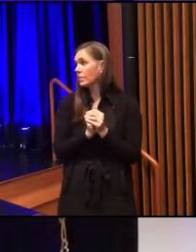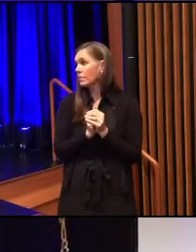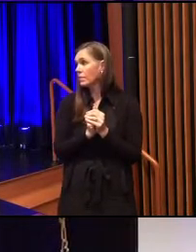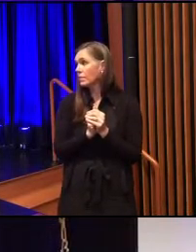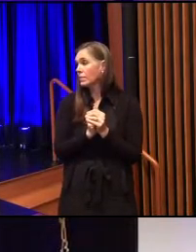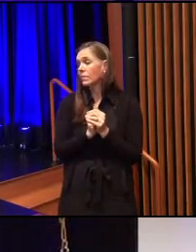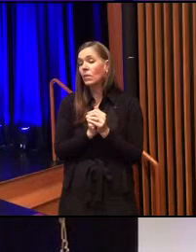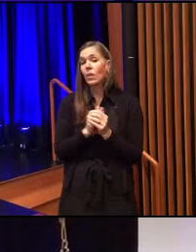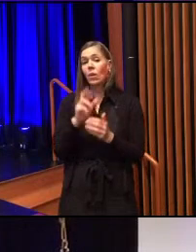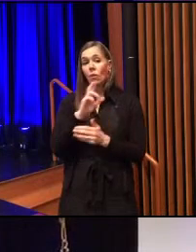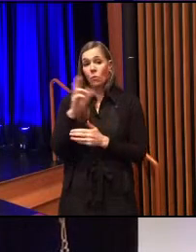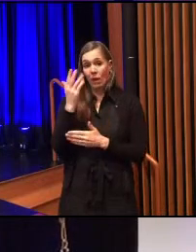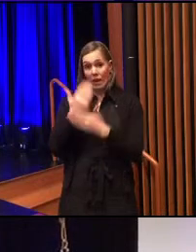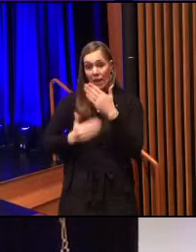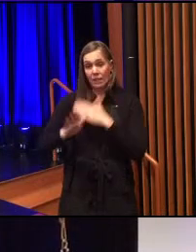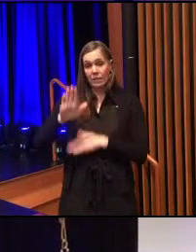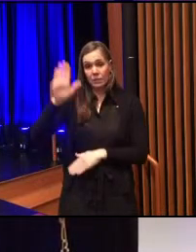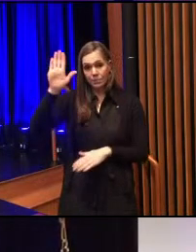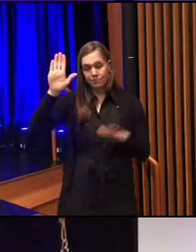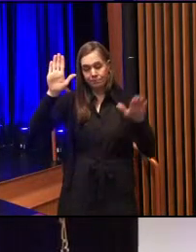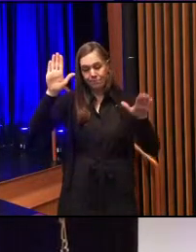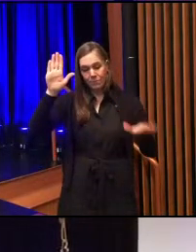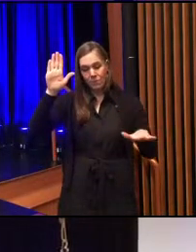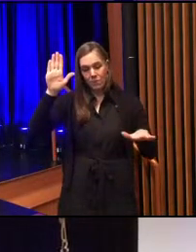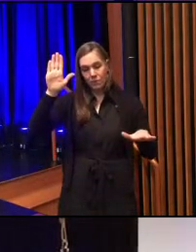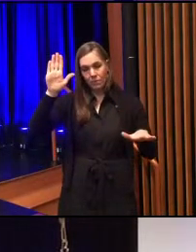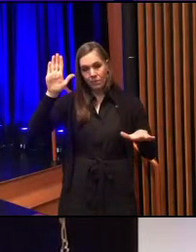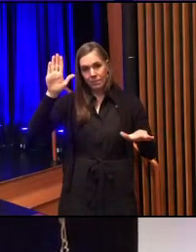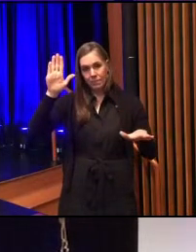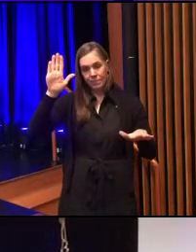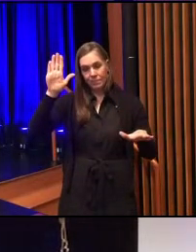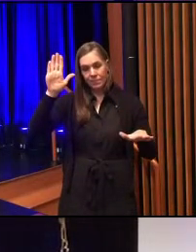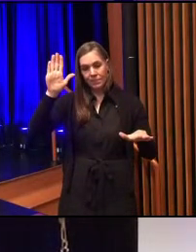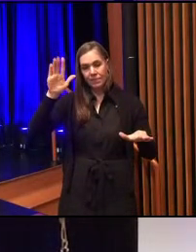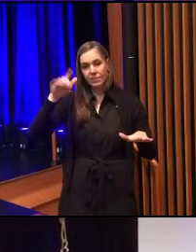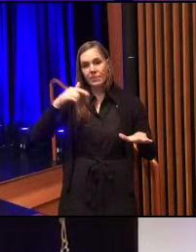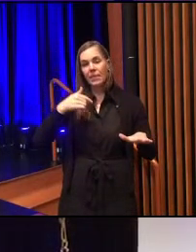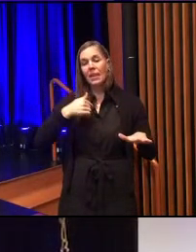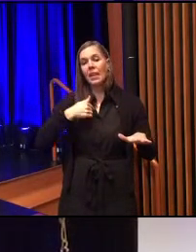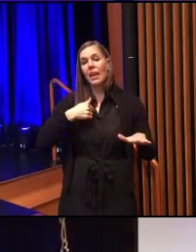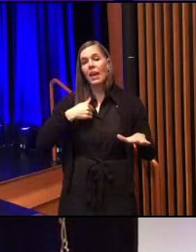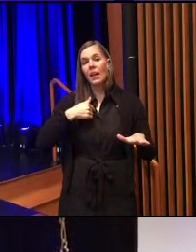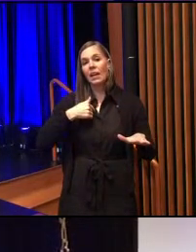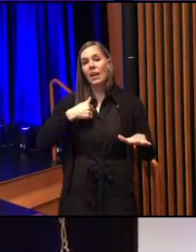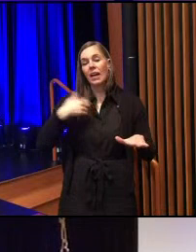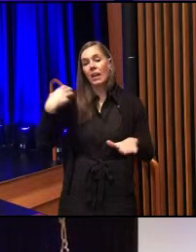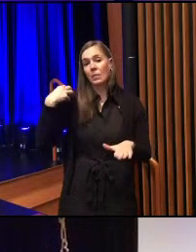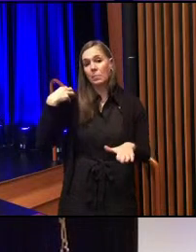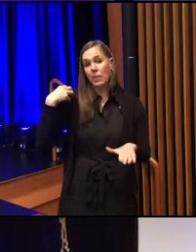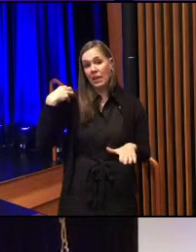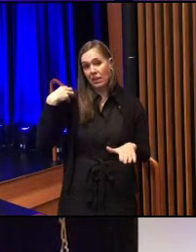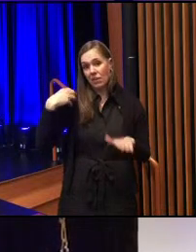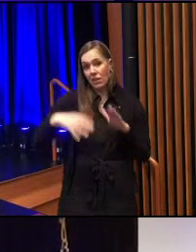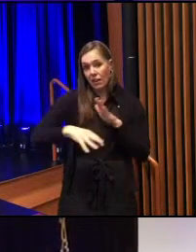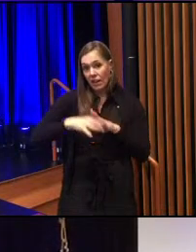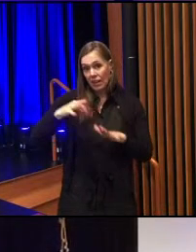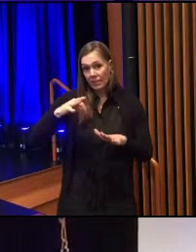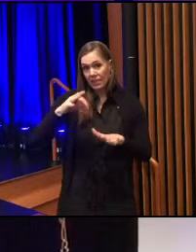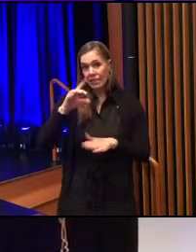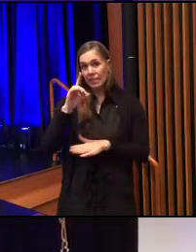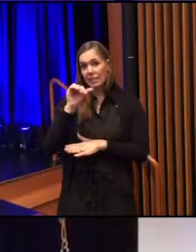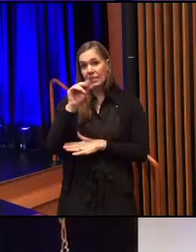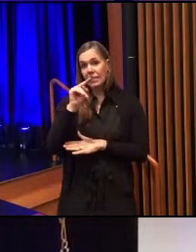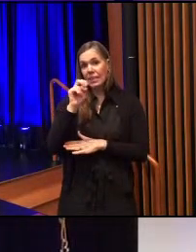Please raise your right hand and repeat after me. I'm Mayor-elect Deneen Sirachi. Aye. Mayor-elect